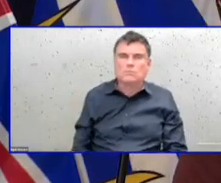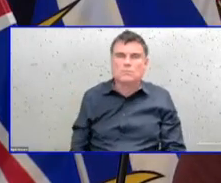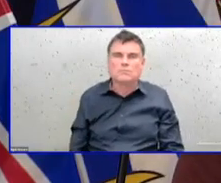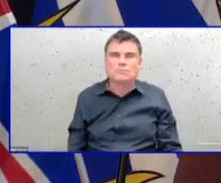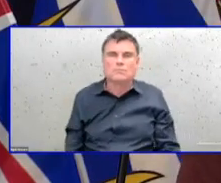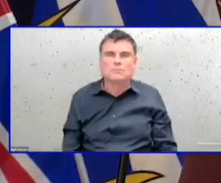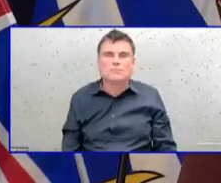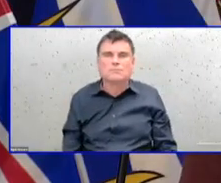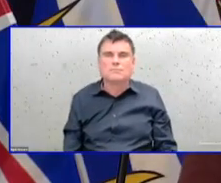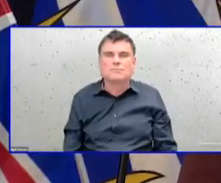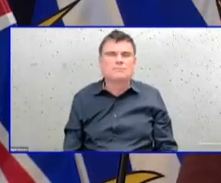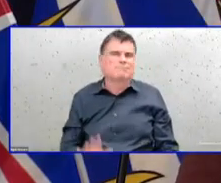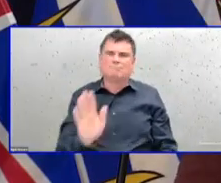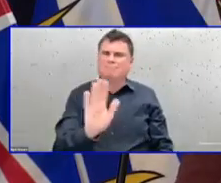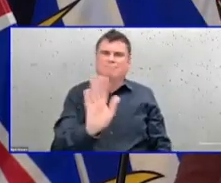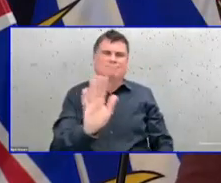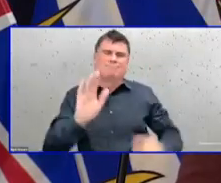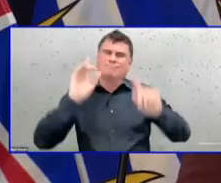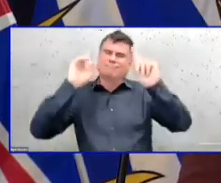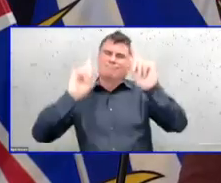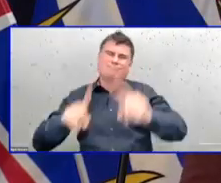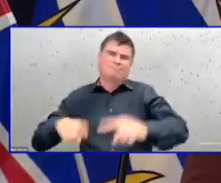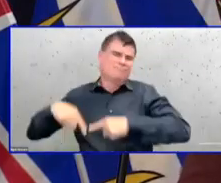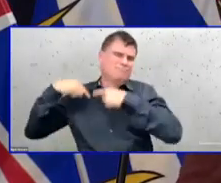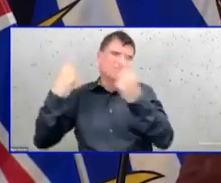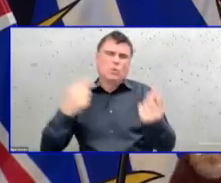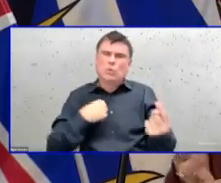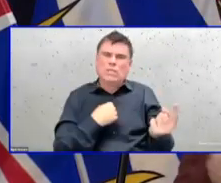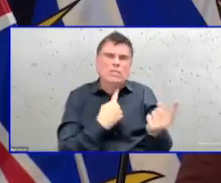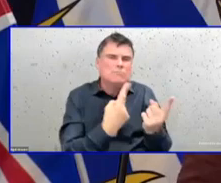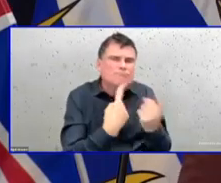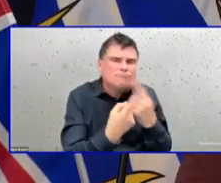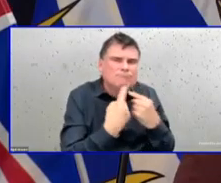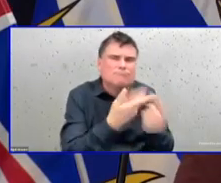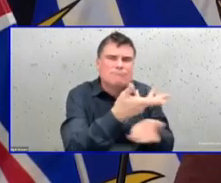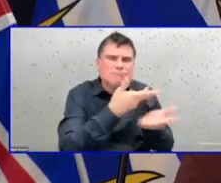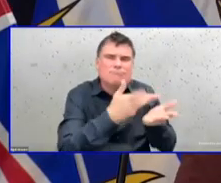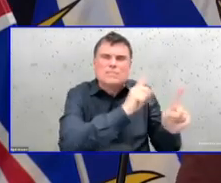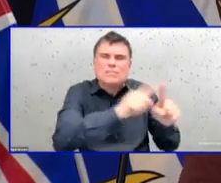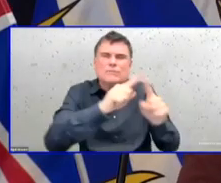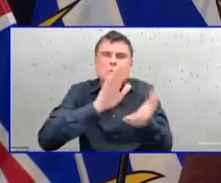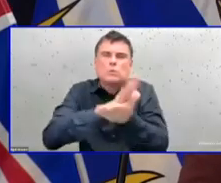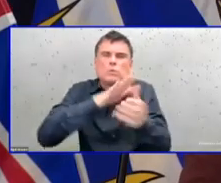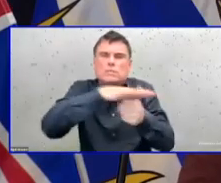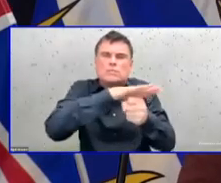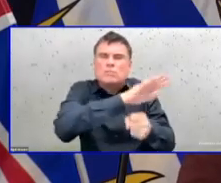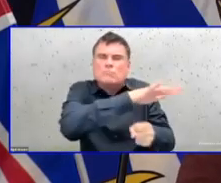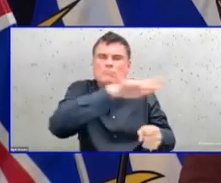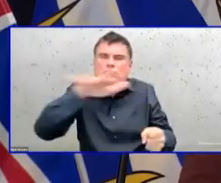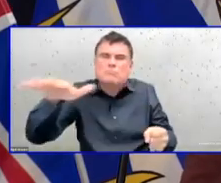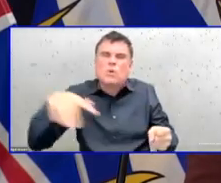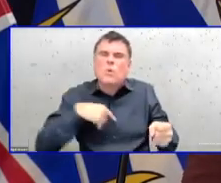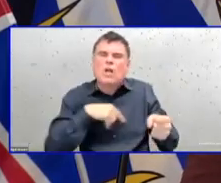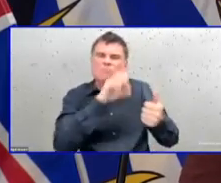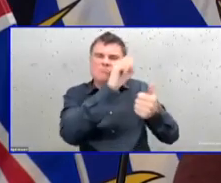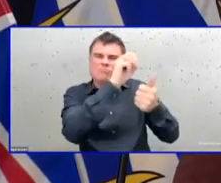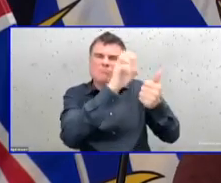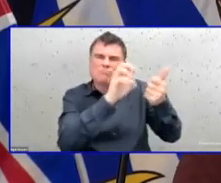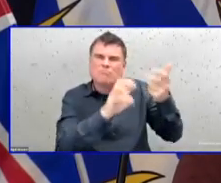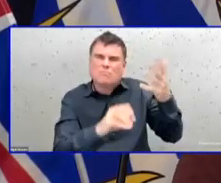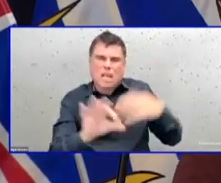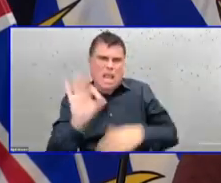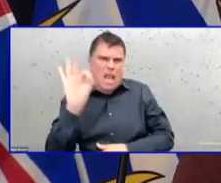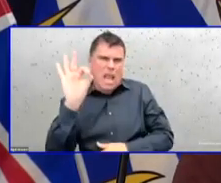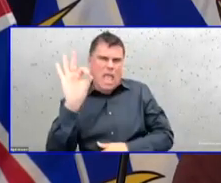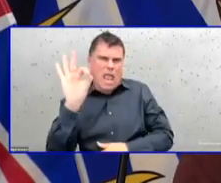And it is important that each school district look at the impact that they're seeing within their own area. And I know my